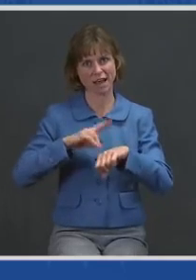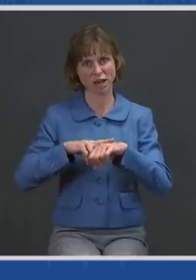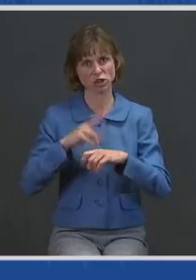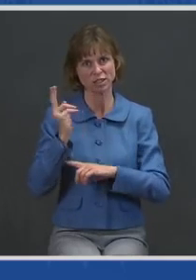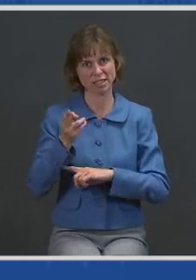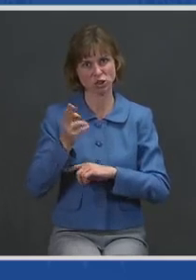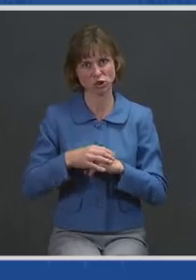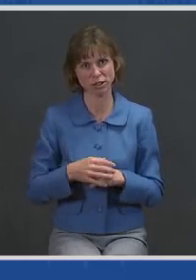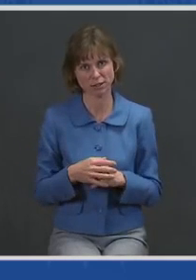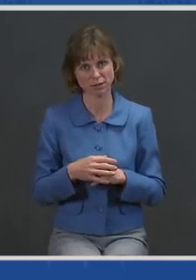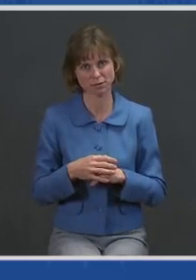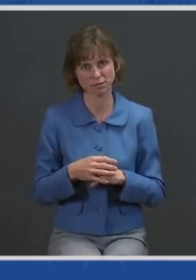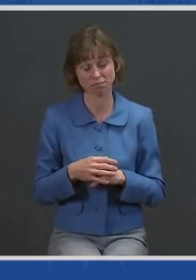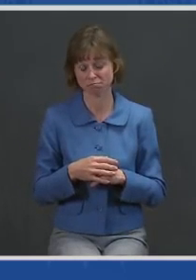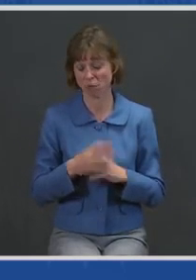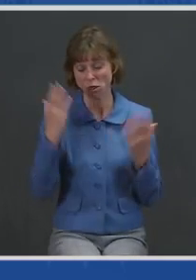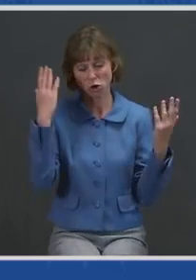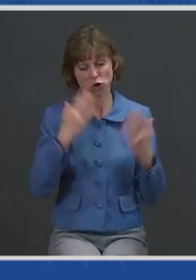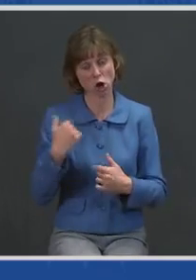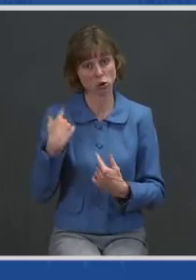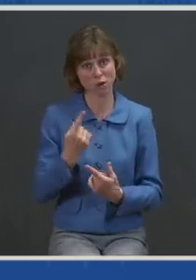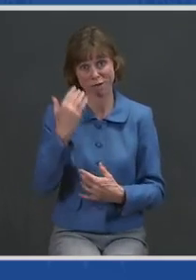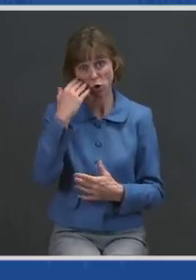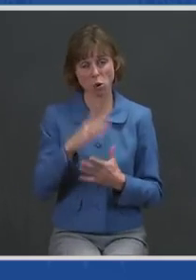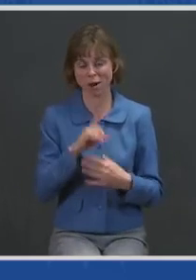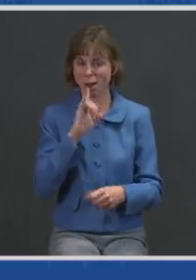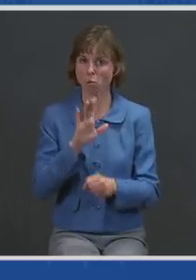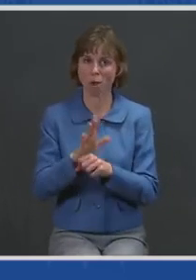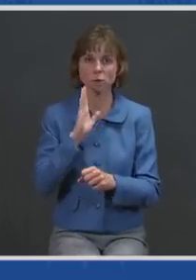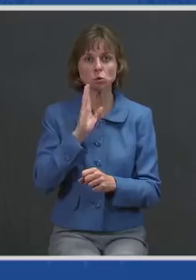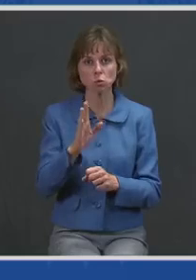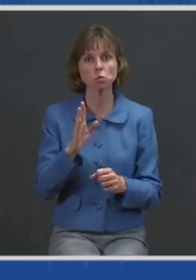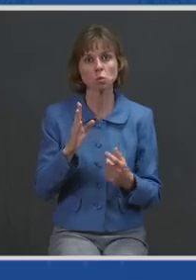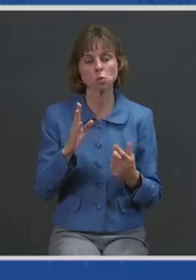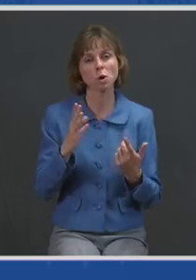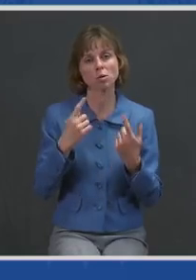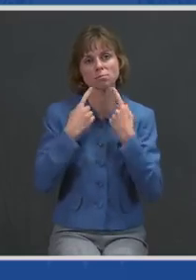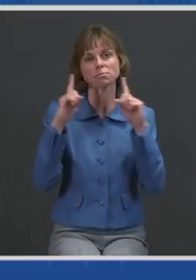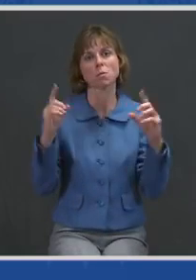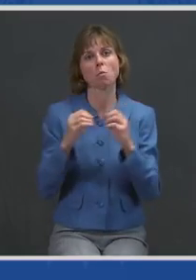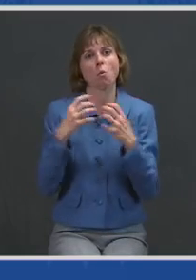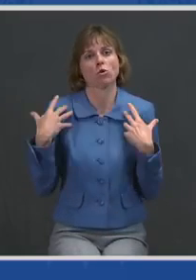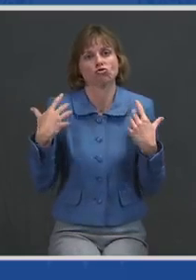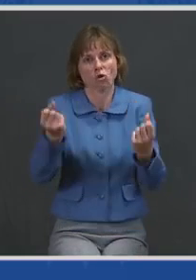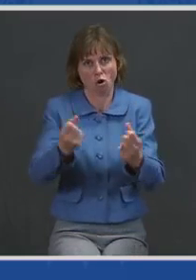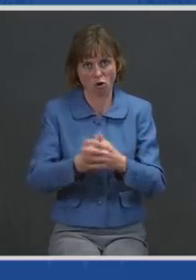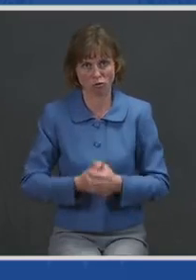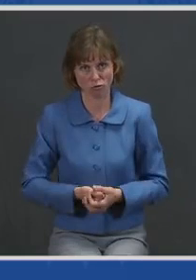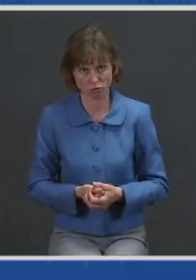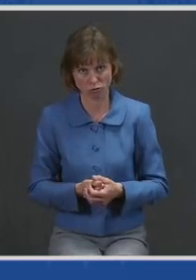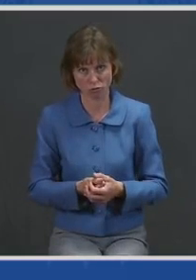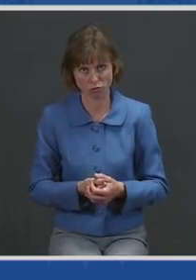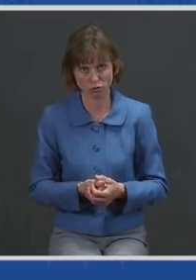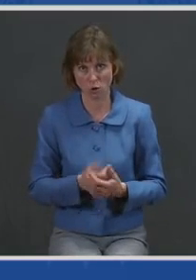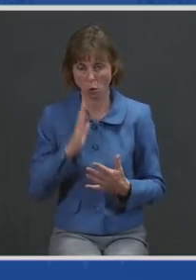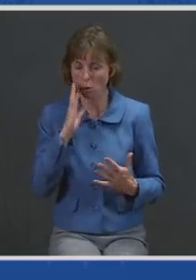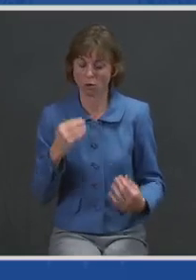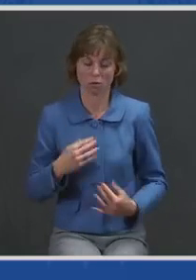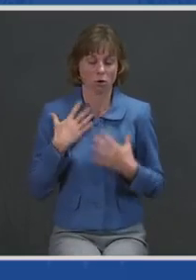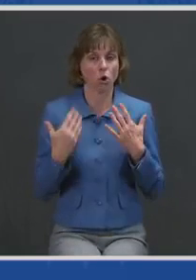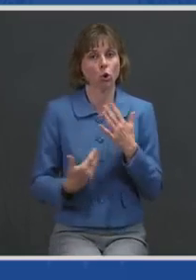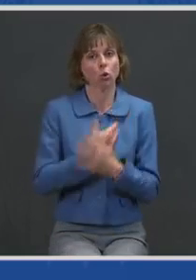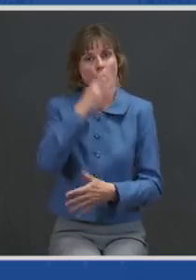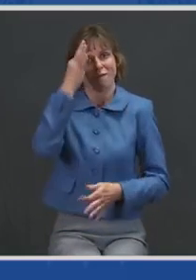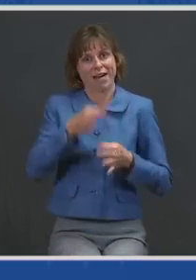I promise you, we'll come out stronger with a renewed faith in ourselves, a renewed commitment to one